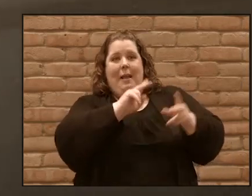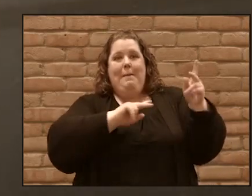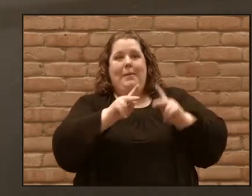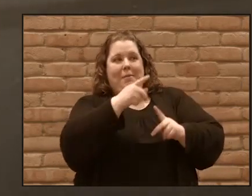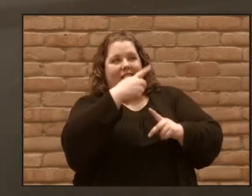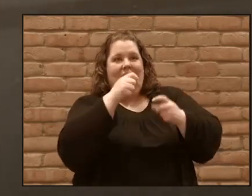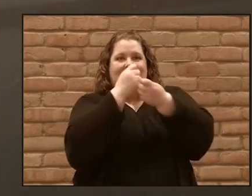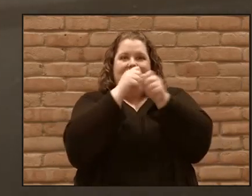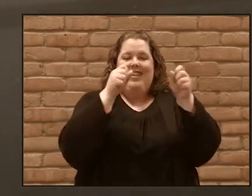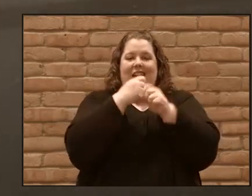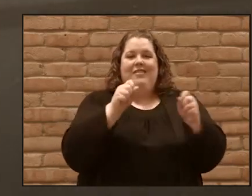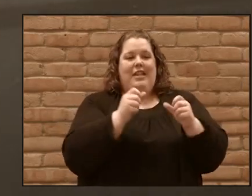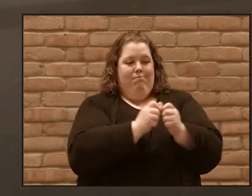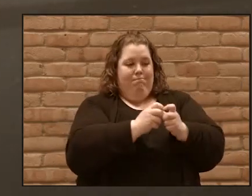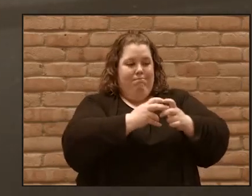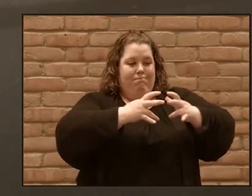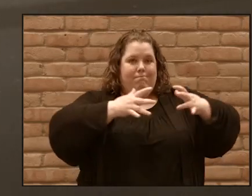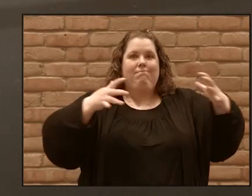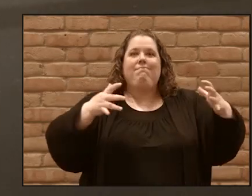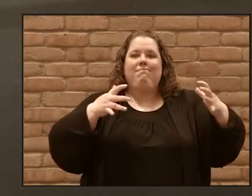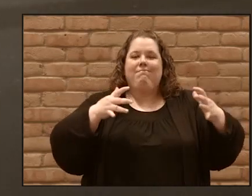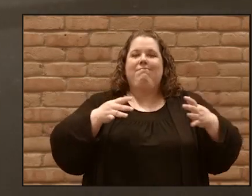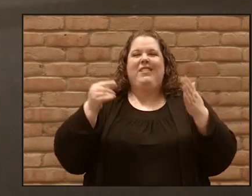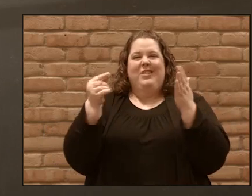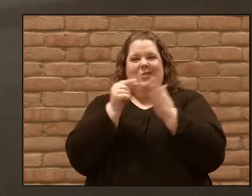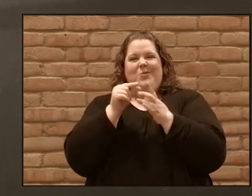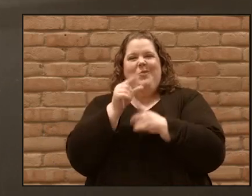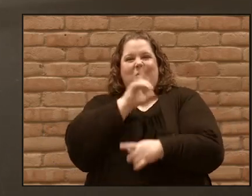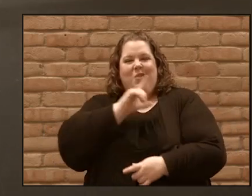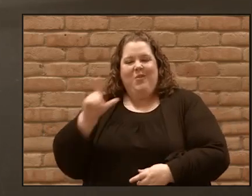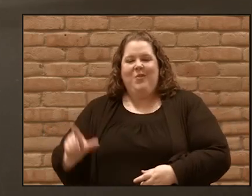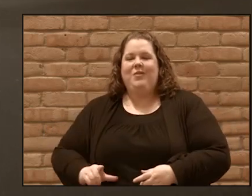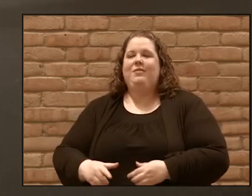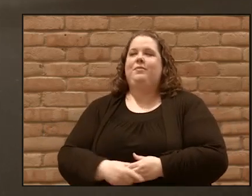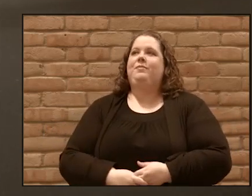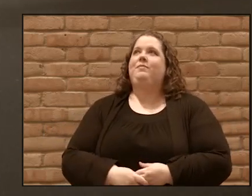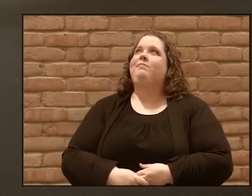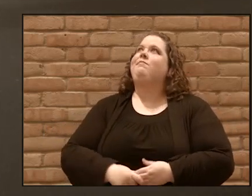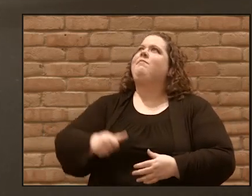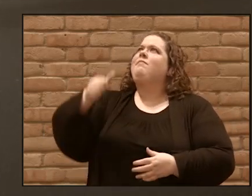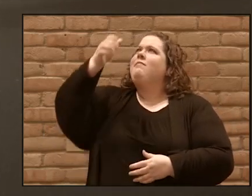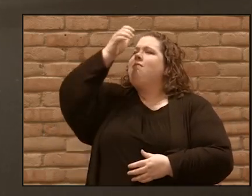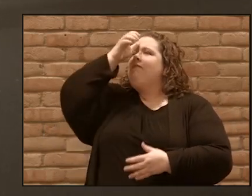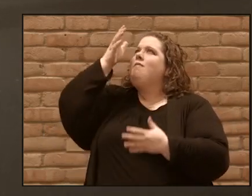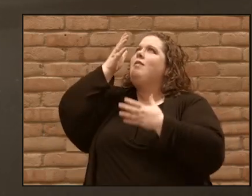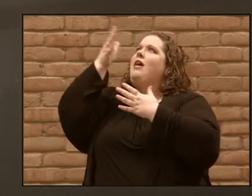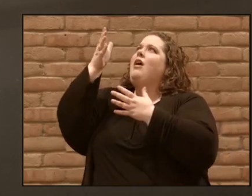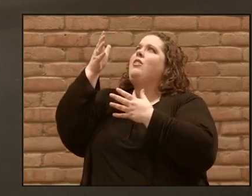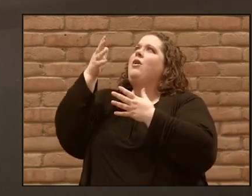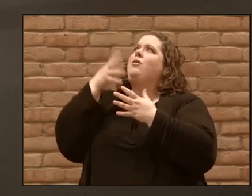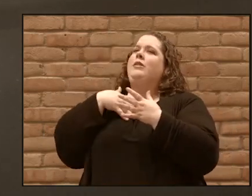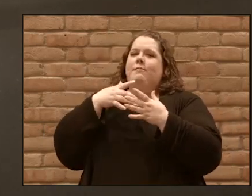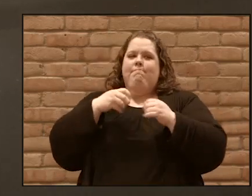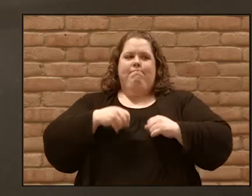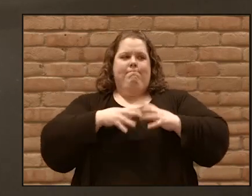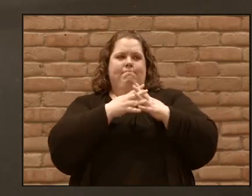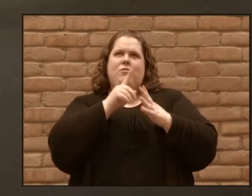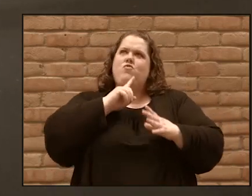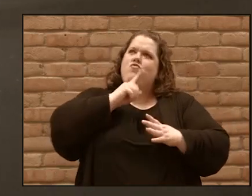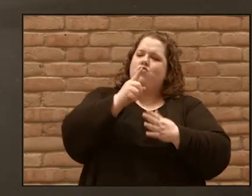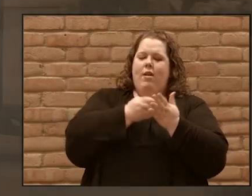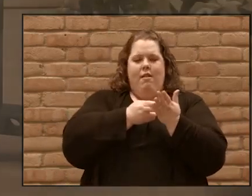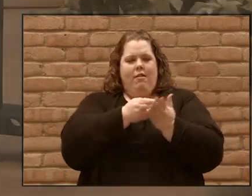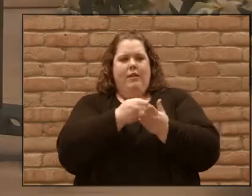This is the Word of the Lord. Father, move us into real and authentic community with other followers of Jesus.